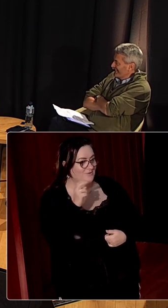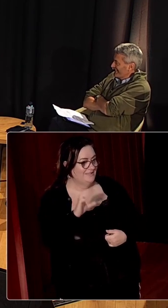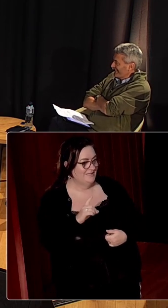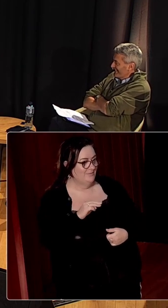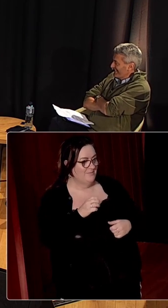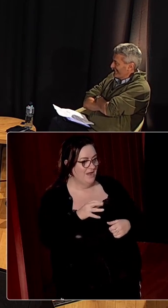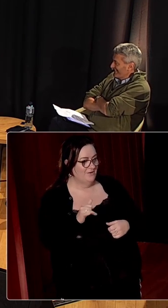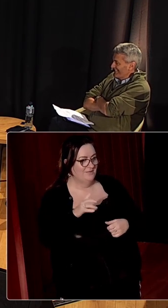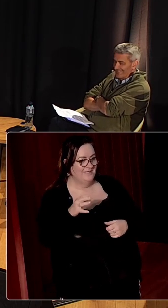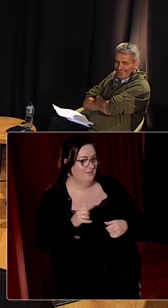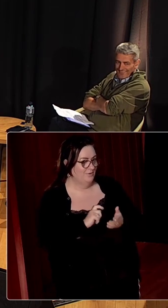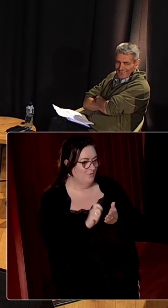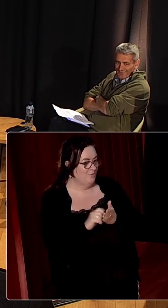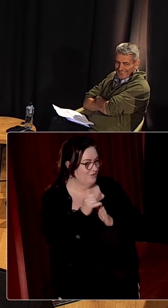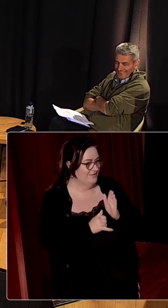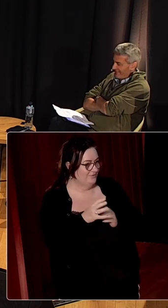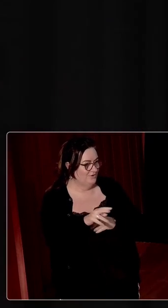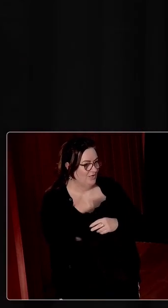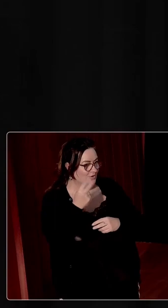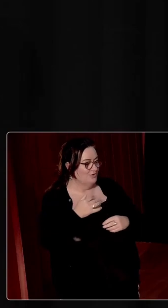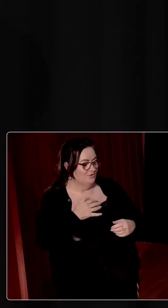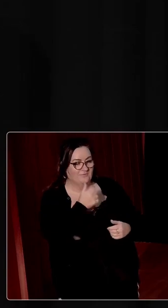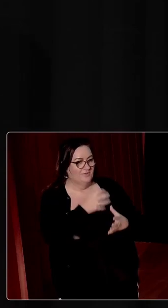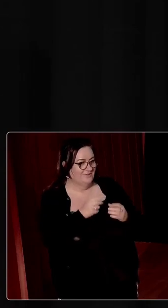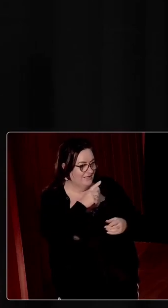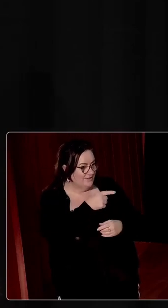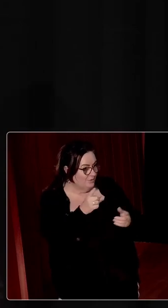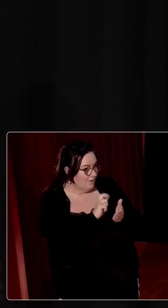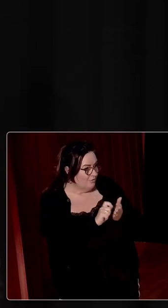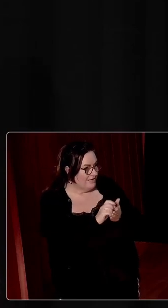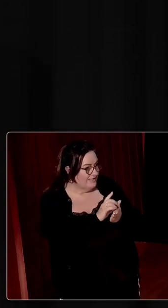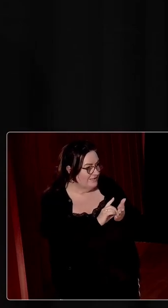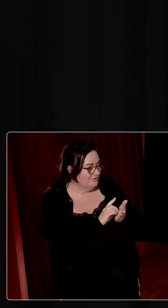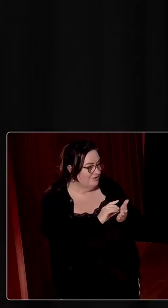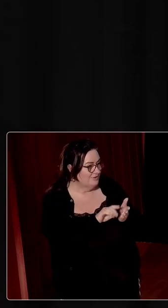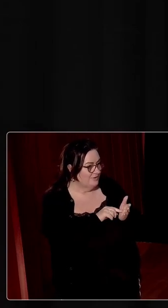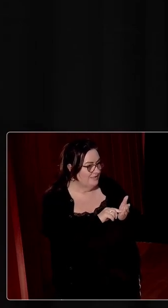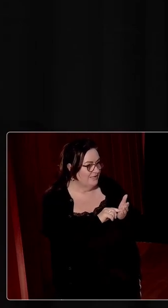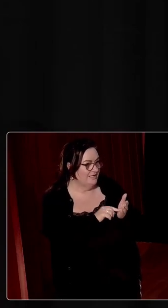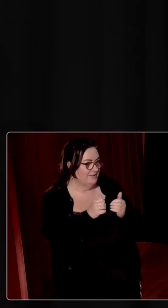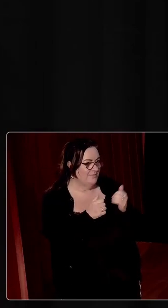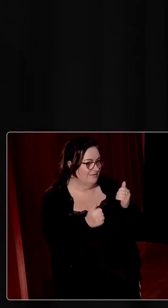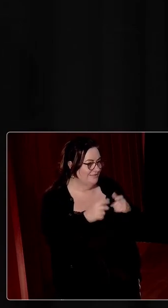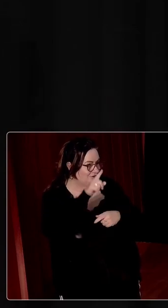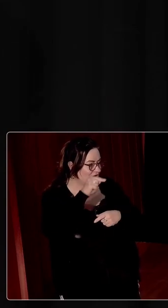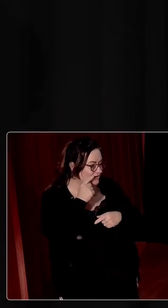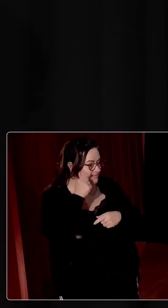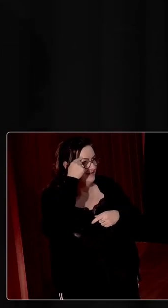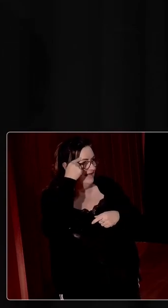Daly when we wrote an essay for her. And she looked at us and the first thing she said is you all write history with the partitionist mentality.